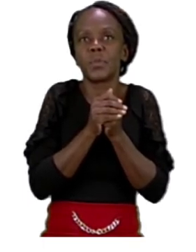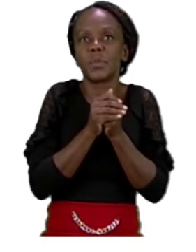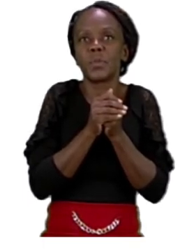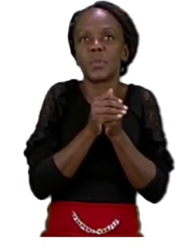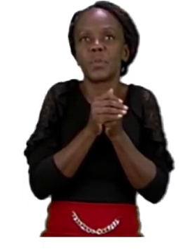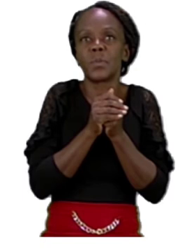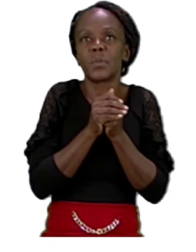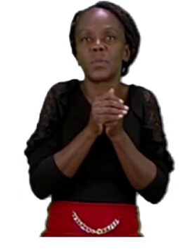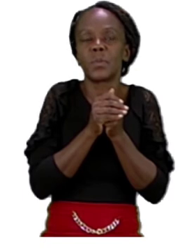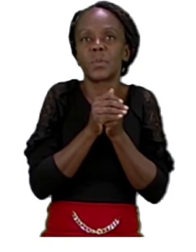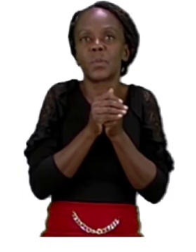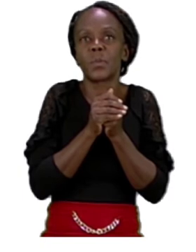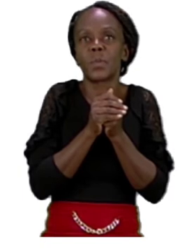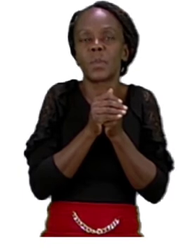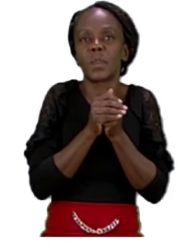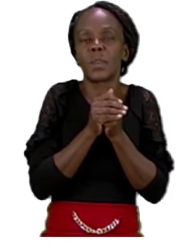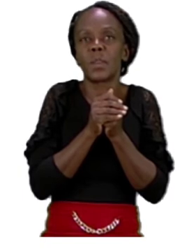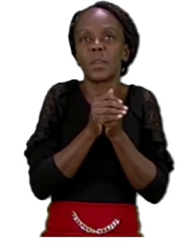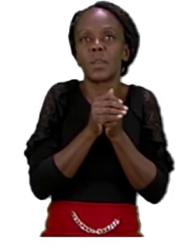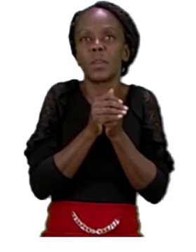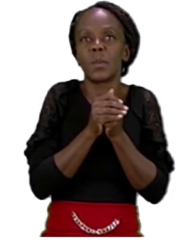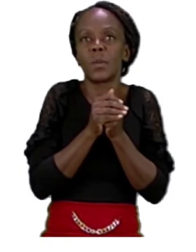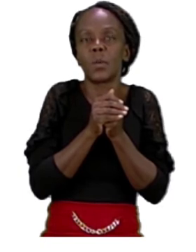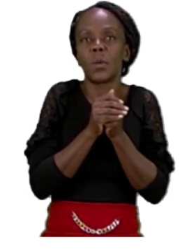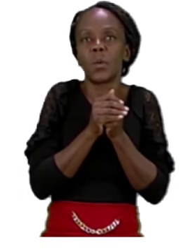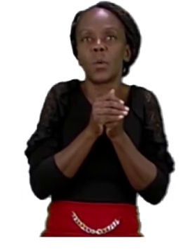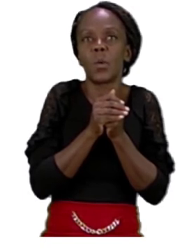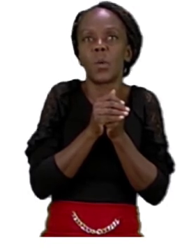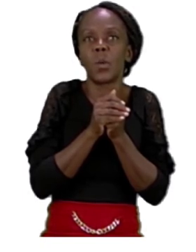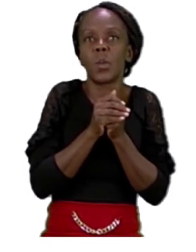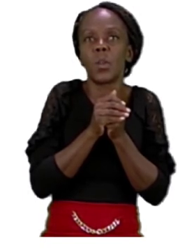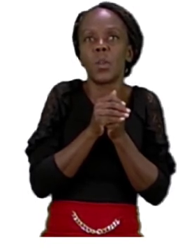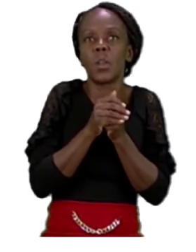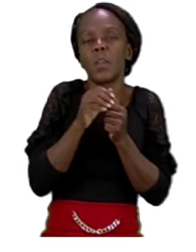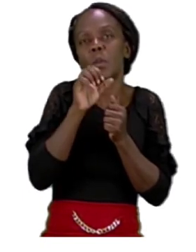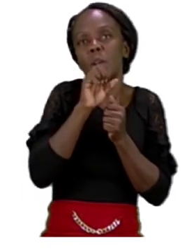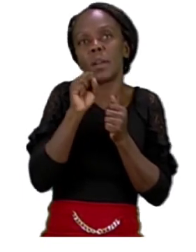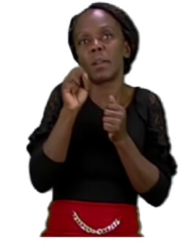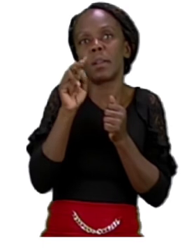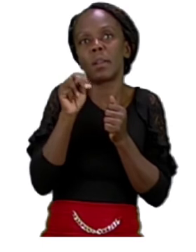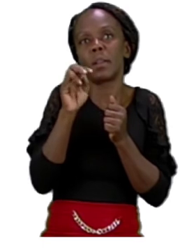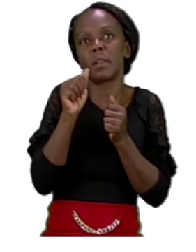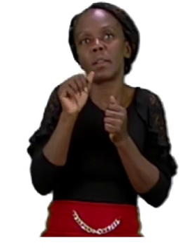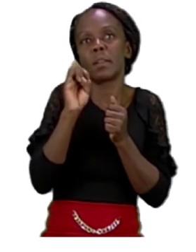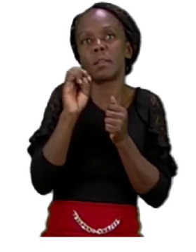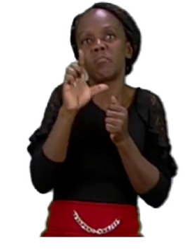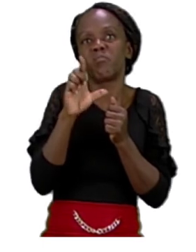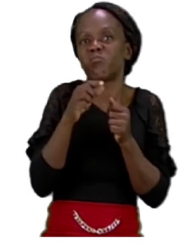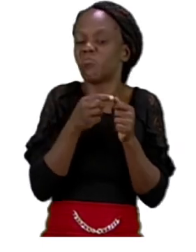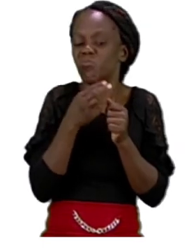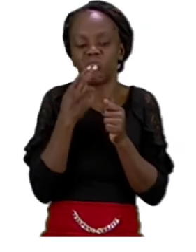But if you said the word frog. Yes, well done.